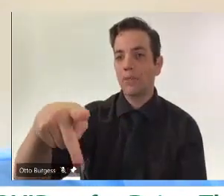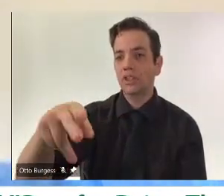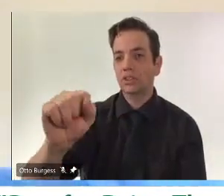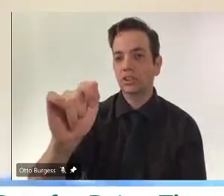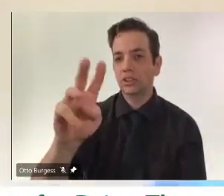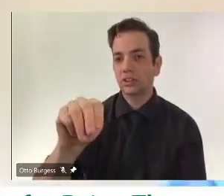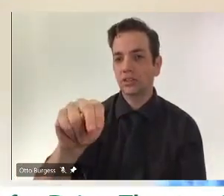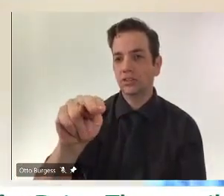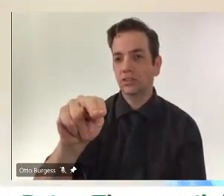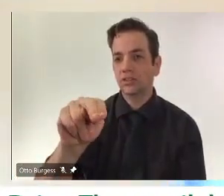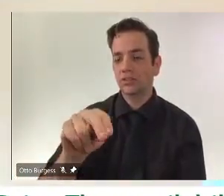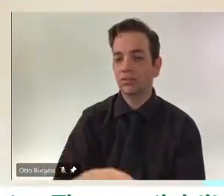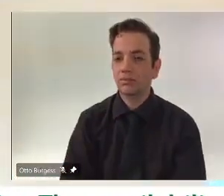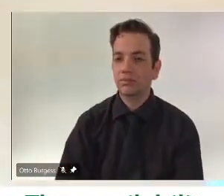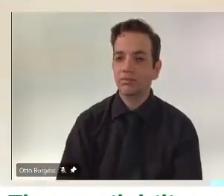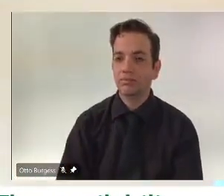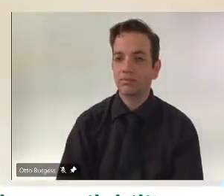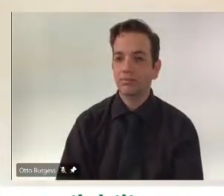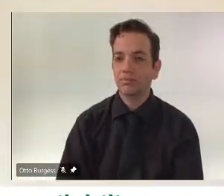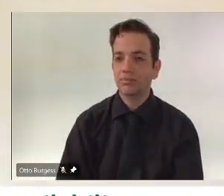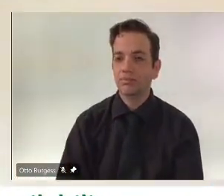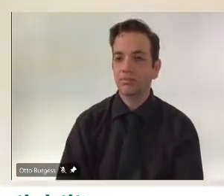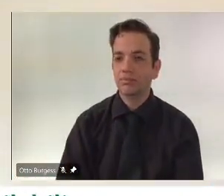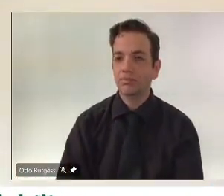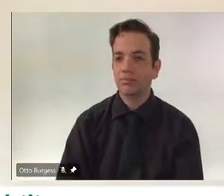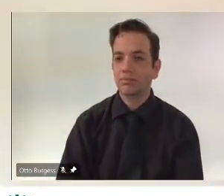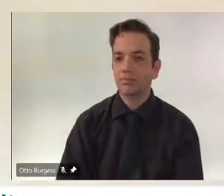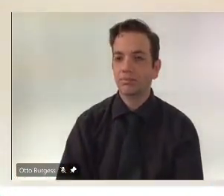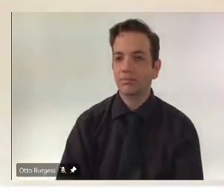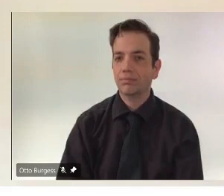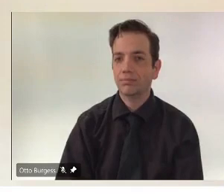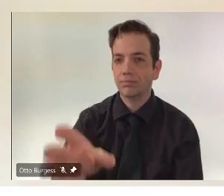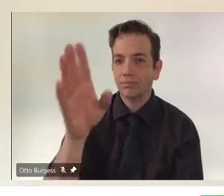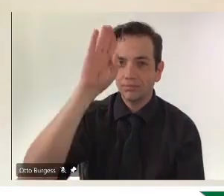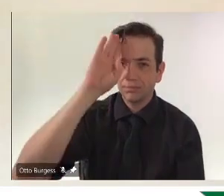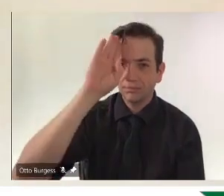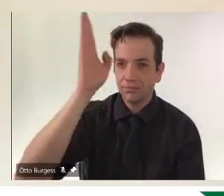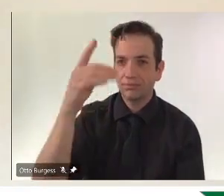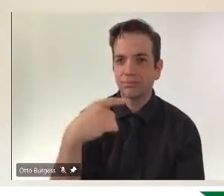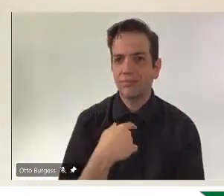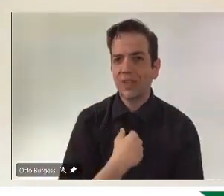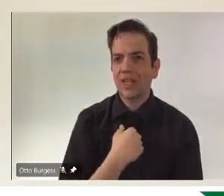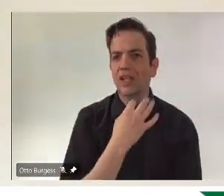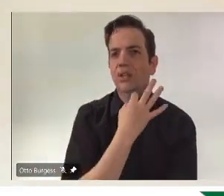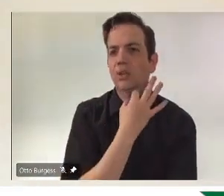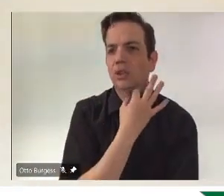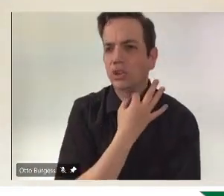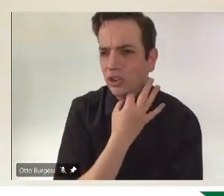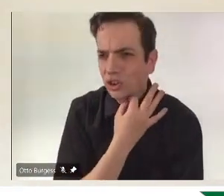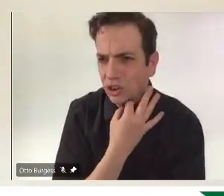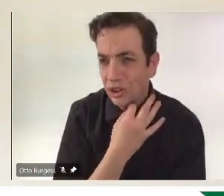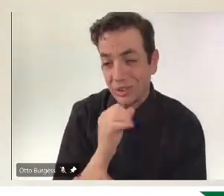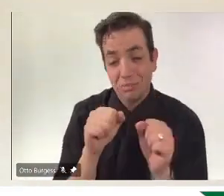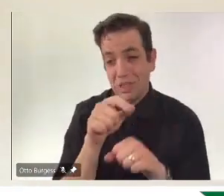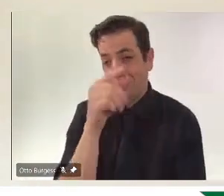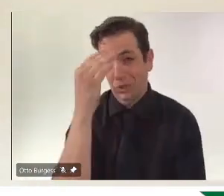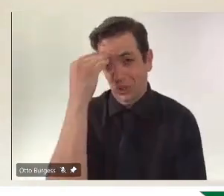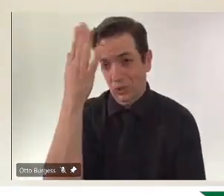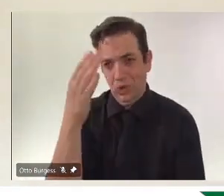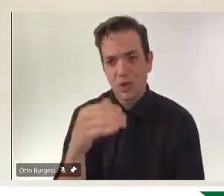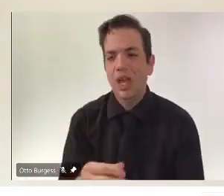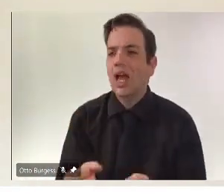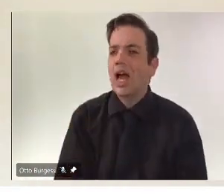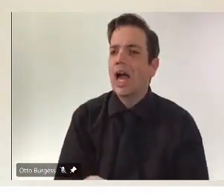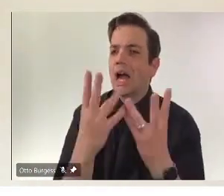Hi, I was just wondering, maybe you don't know this off the top of your head, any of you, how many people in Saskatchewan